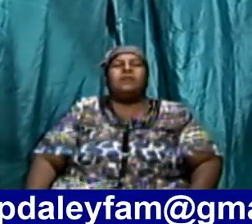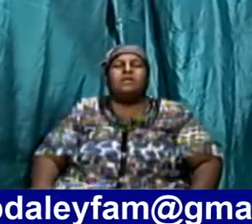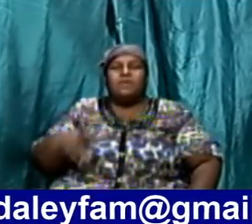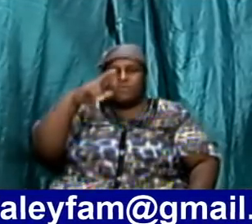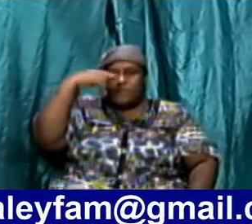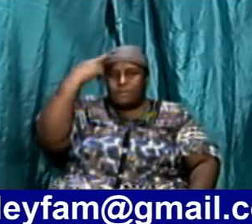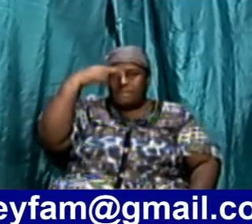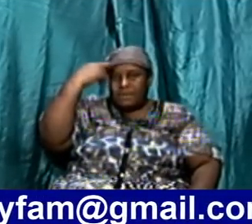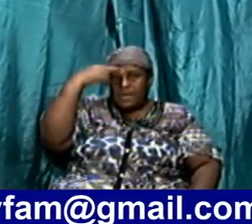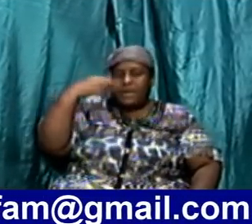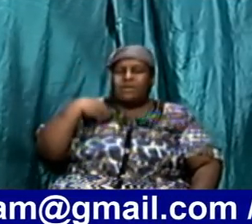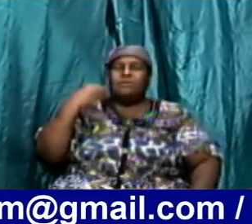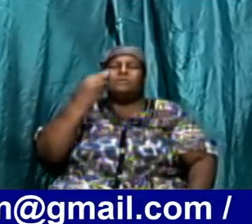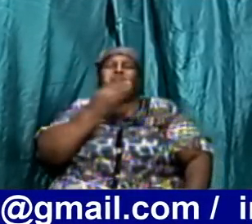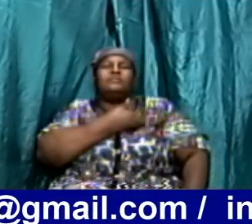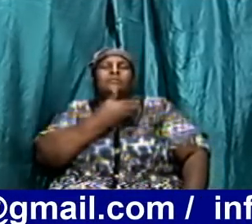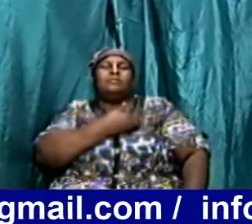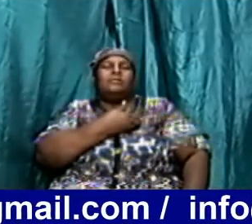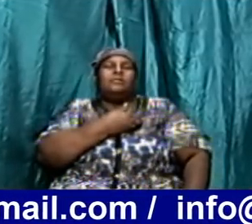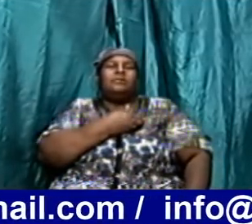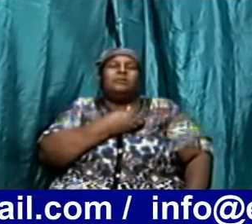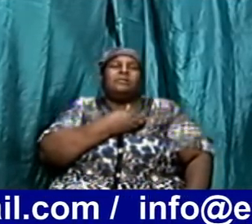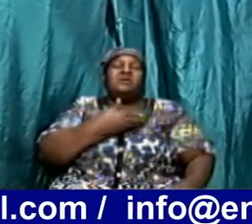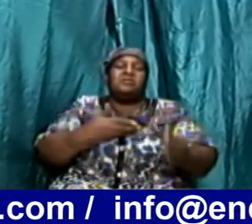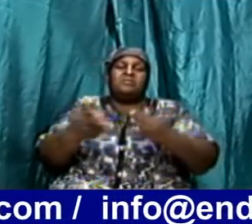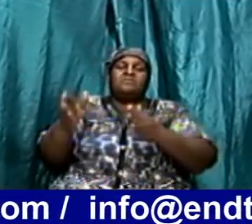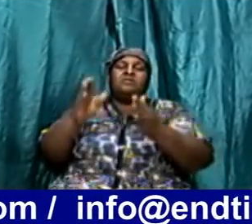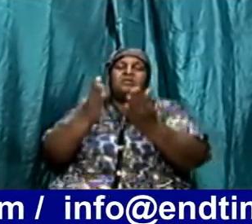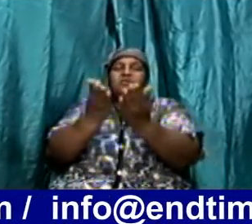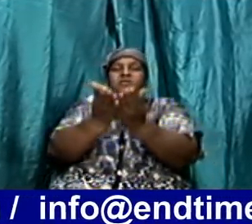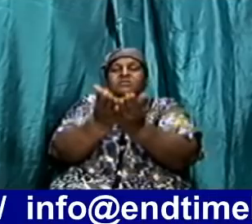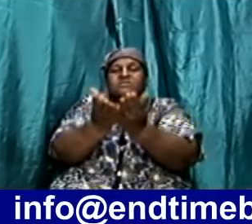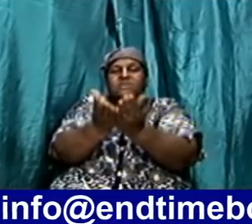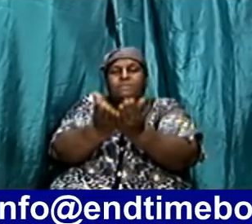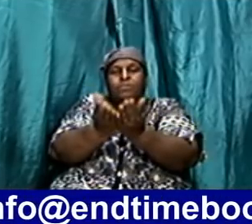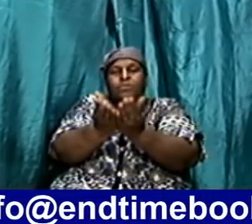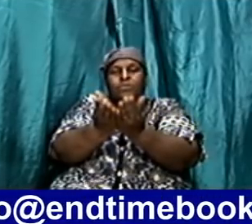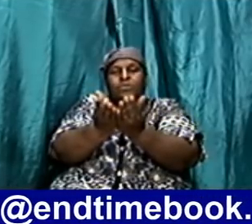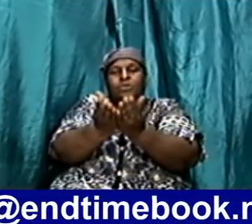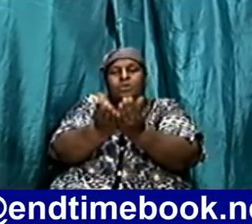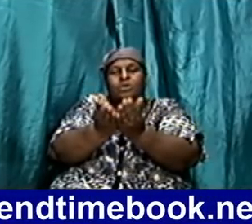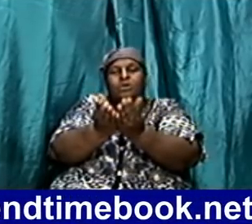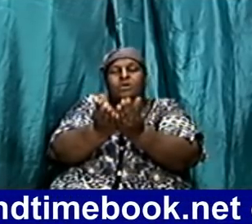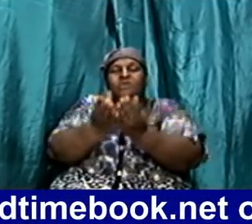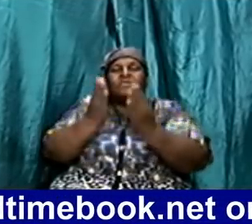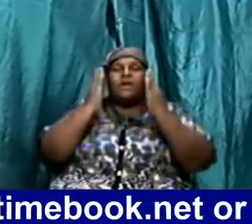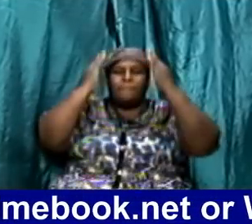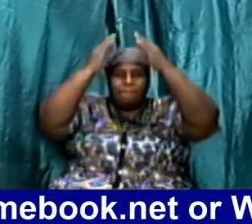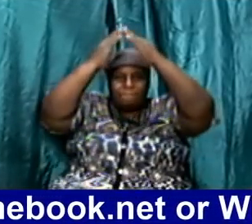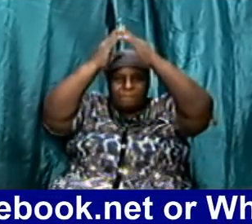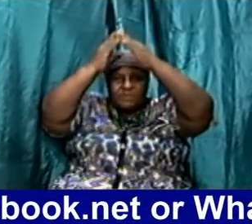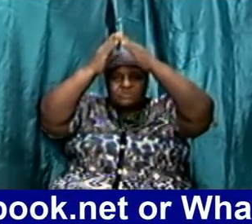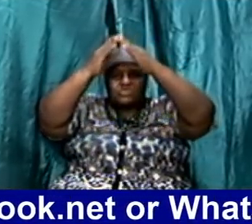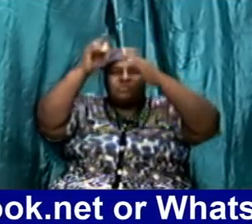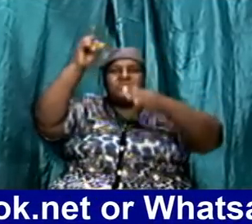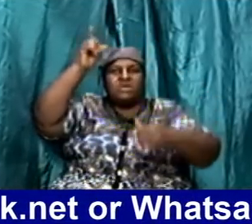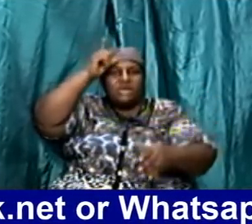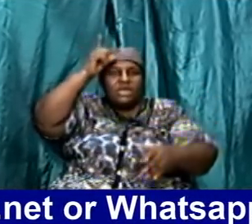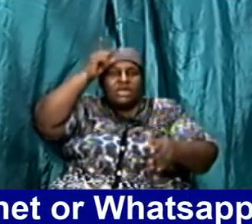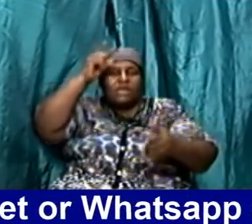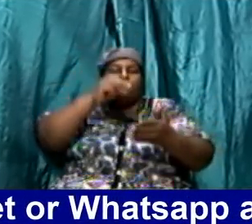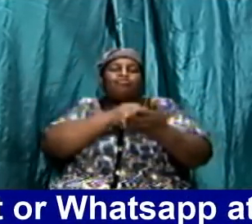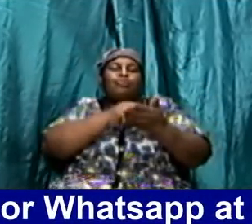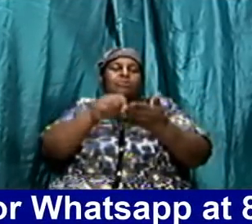us that there is a book coming out that Pastor Daily Bishop Daily has written one